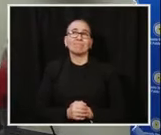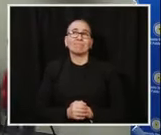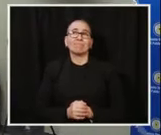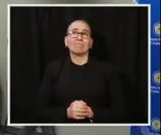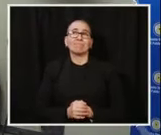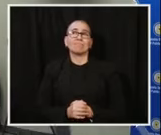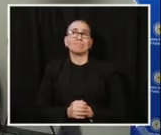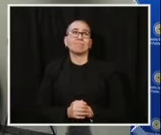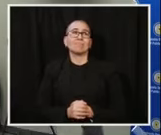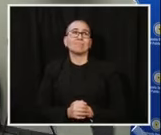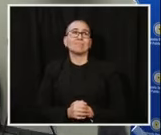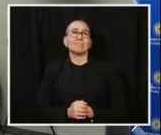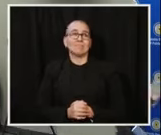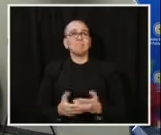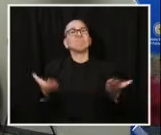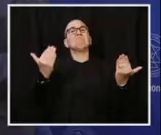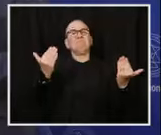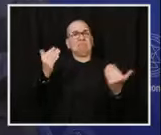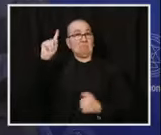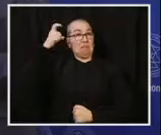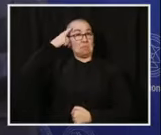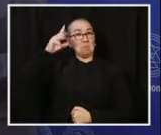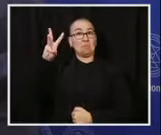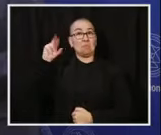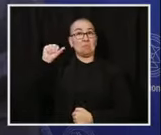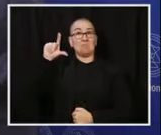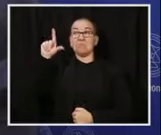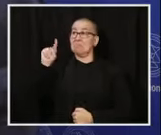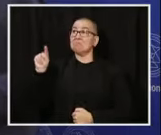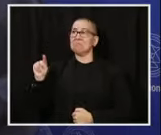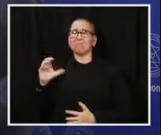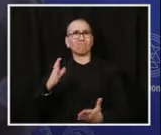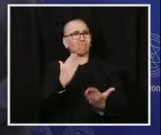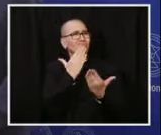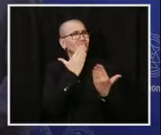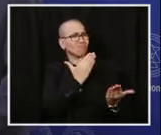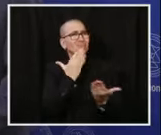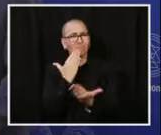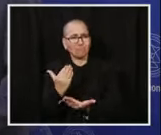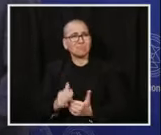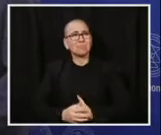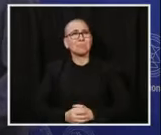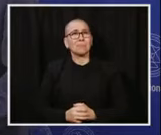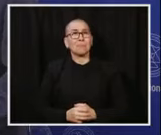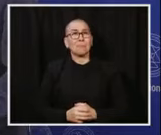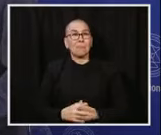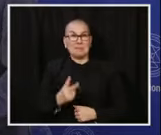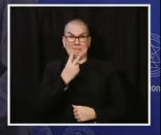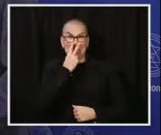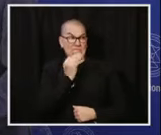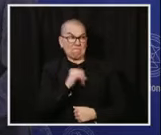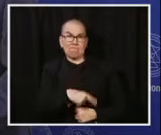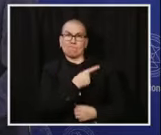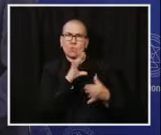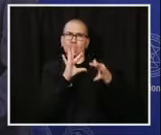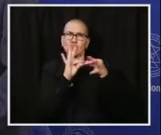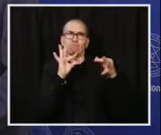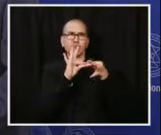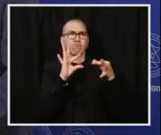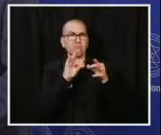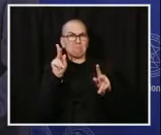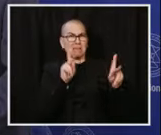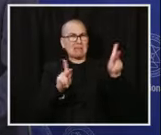Well, thank you, Chris. Thank you, Nate. To all those folks working in these facilities, during COVID, I continue to say out of all the challenges,